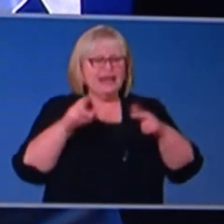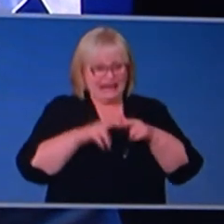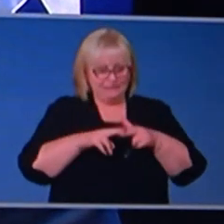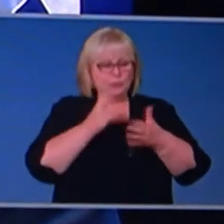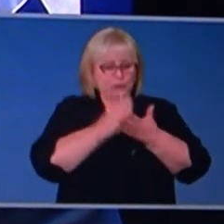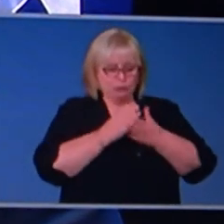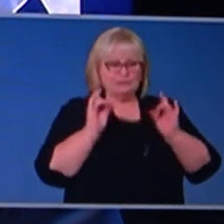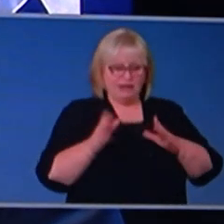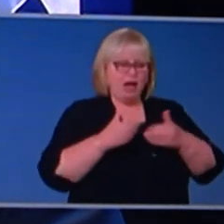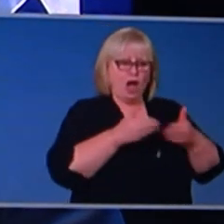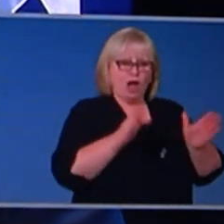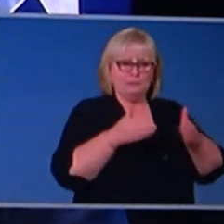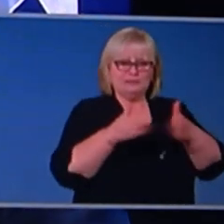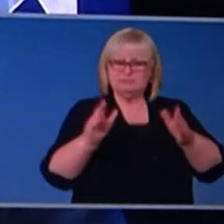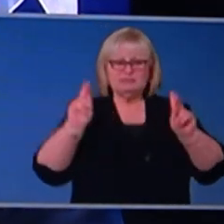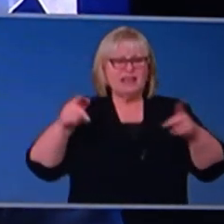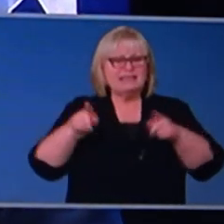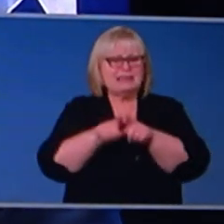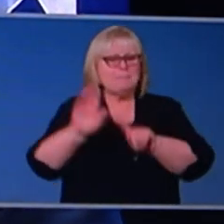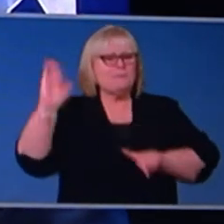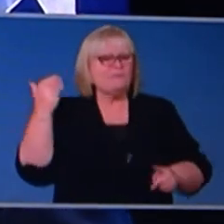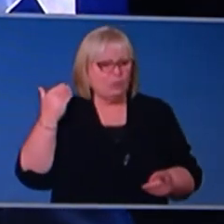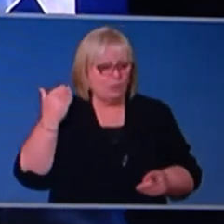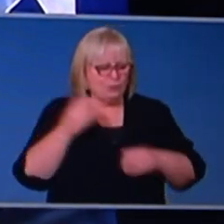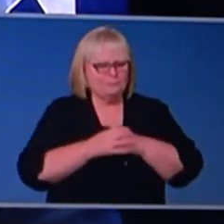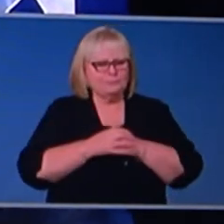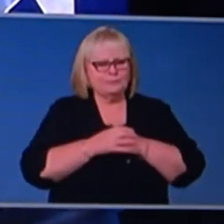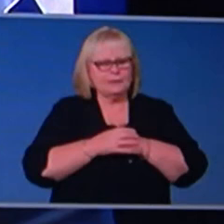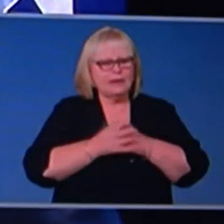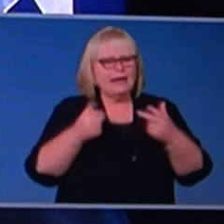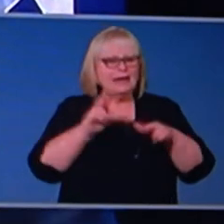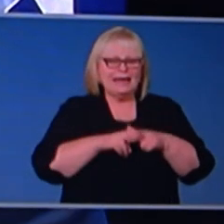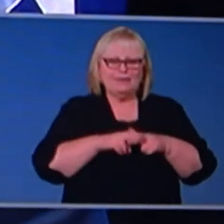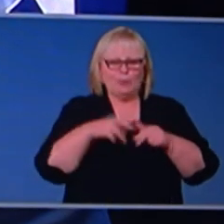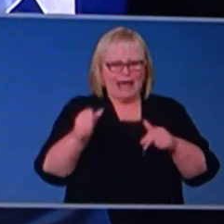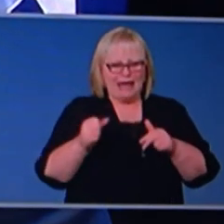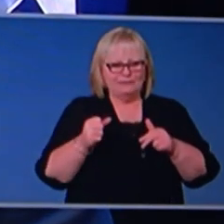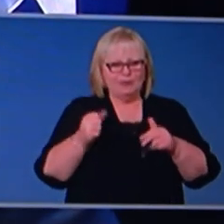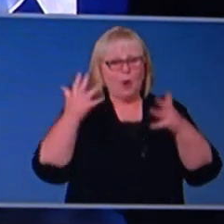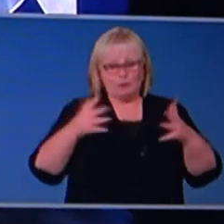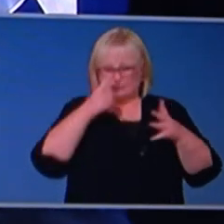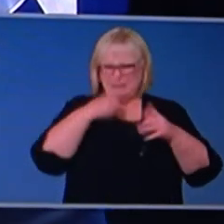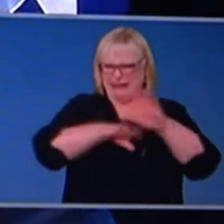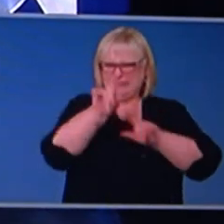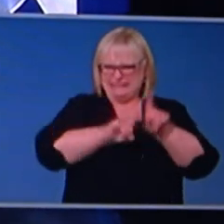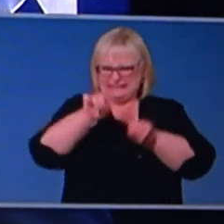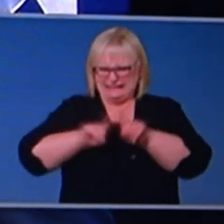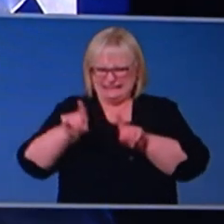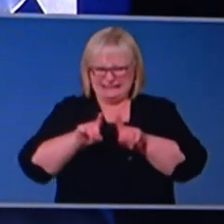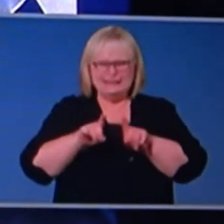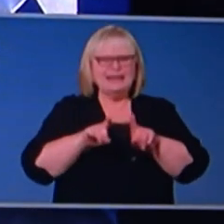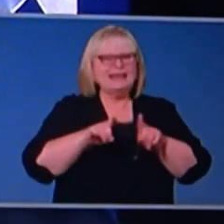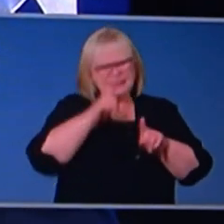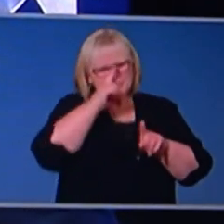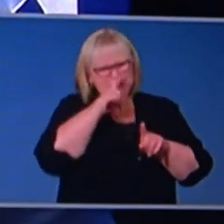those restrictions. Now, in relation to, um, in an environment where there'll be greater mobility, people need to exercise common